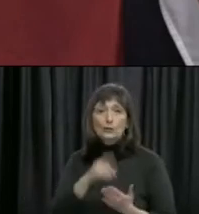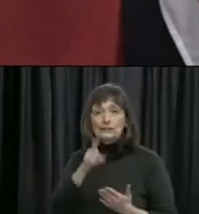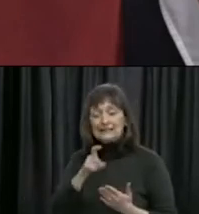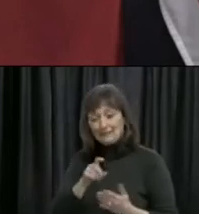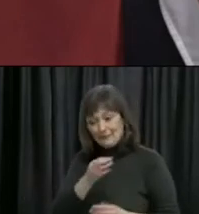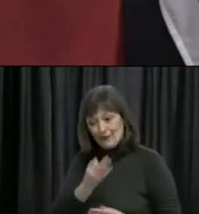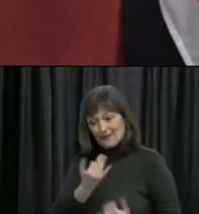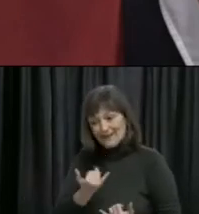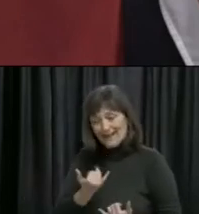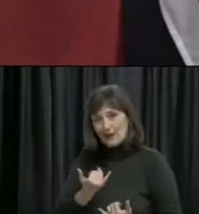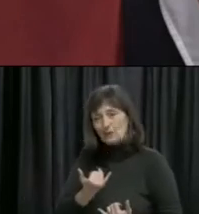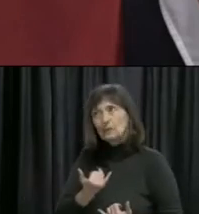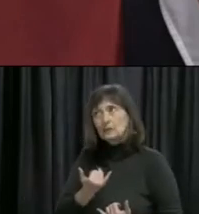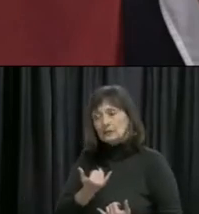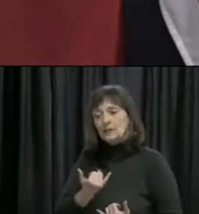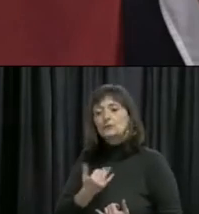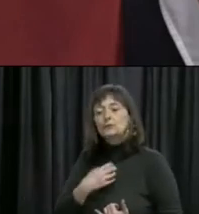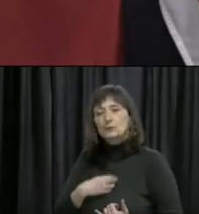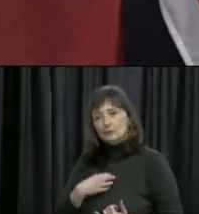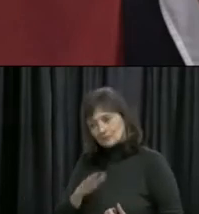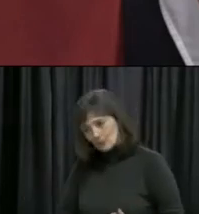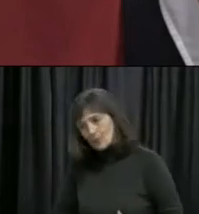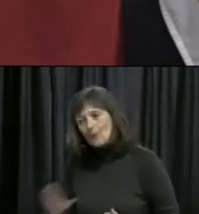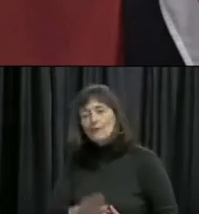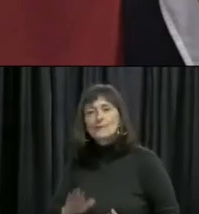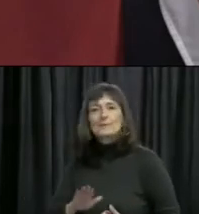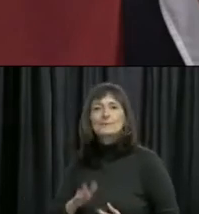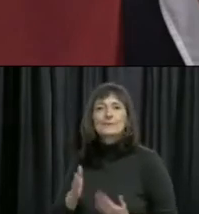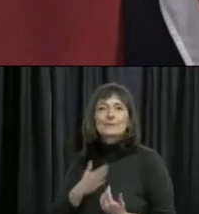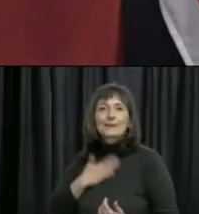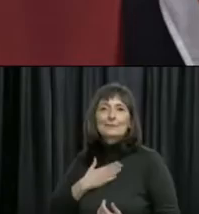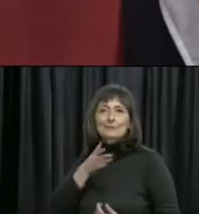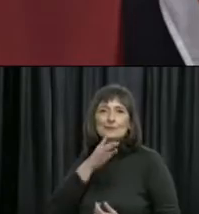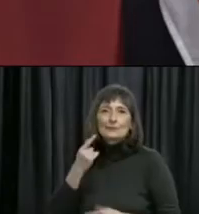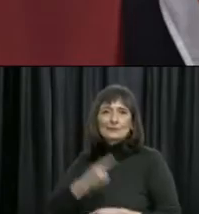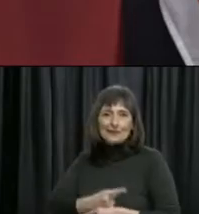leading into Mother's Day to wish them all a happy Mother's Day.